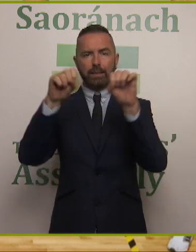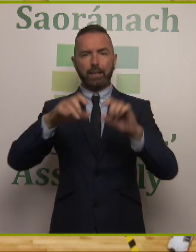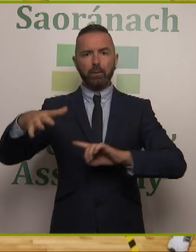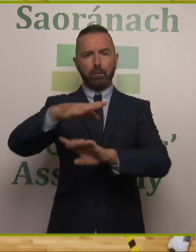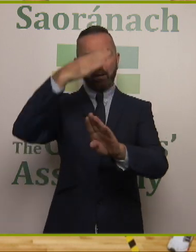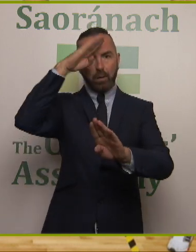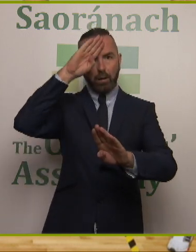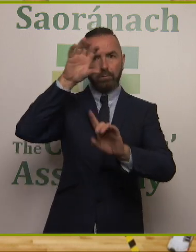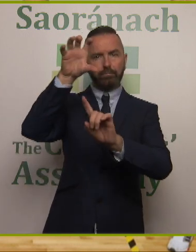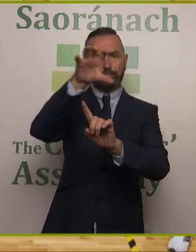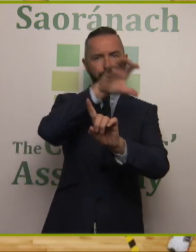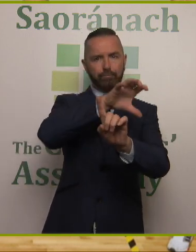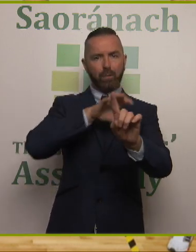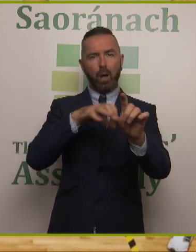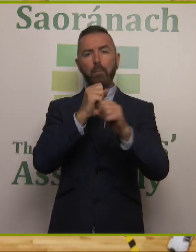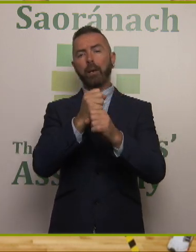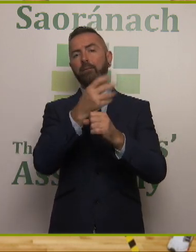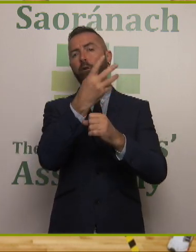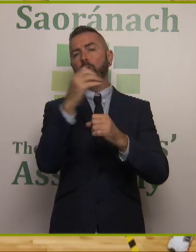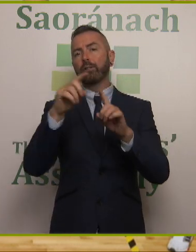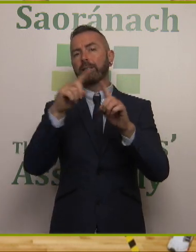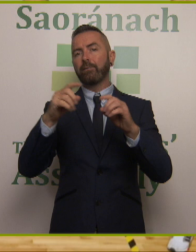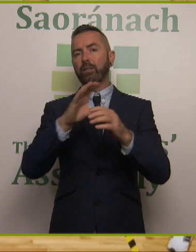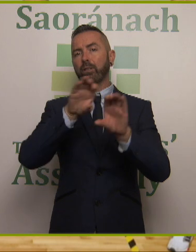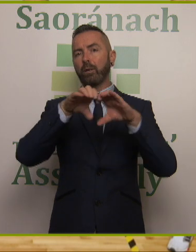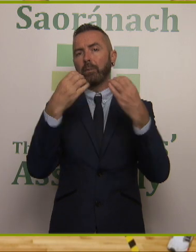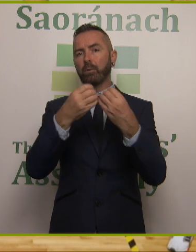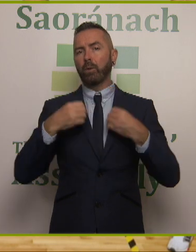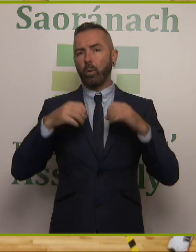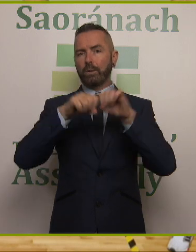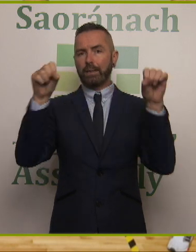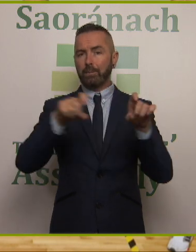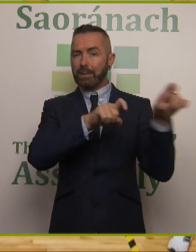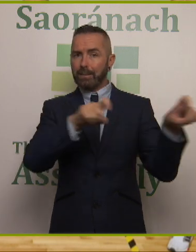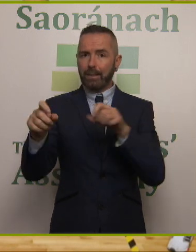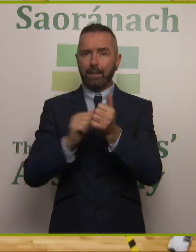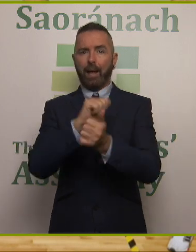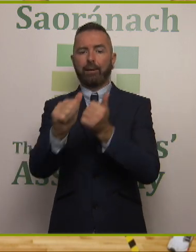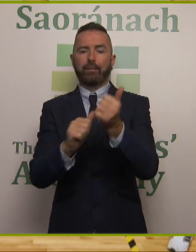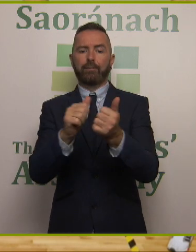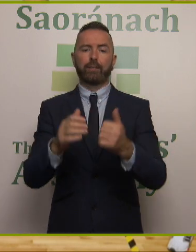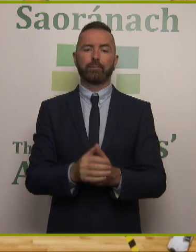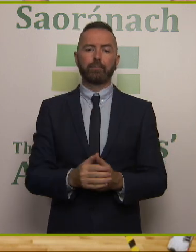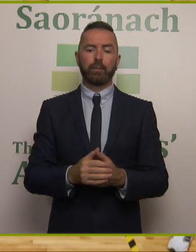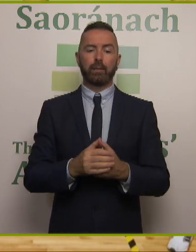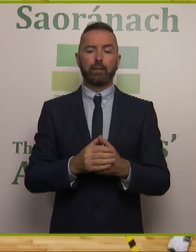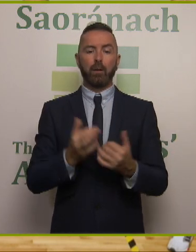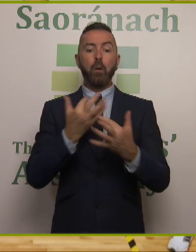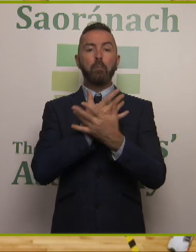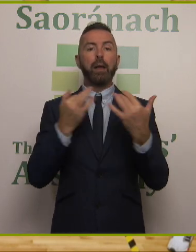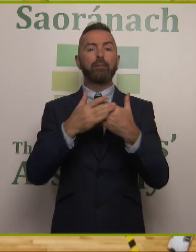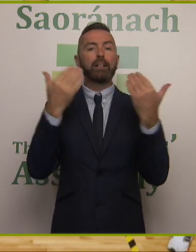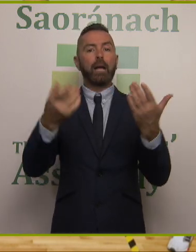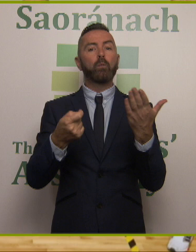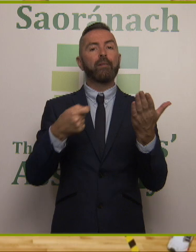country today with over 400 community owned schemes being active. Many of these are now investing in source